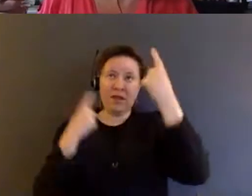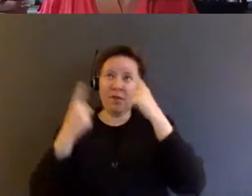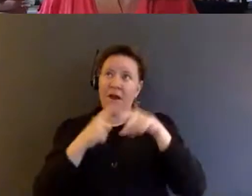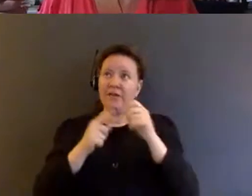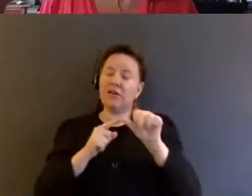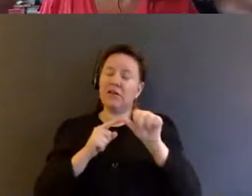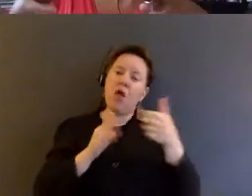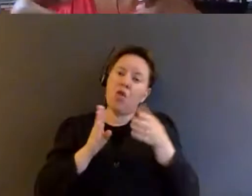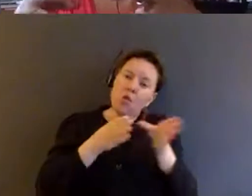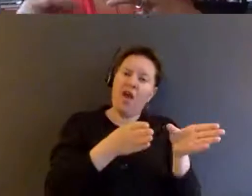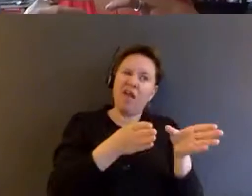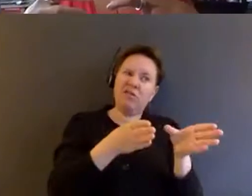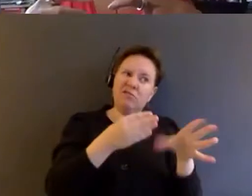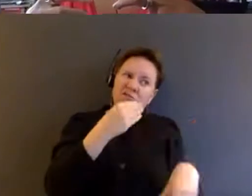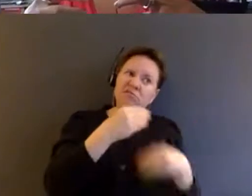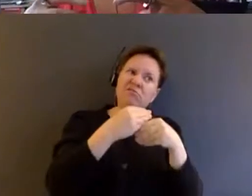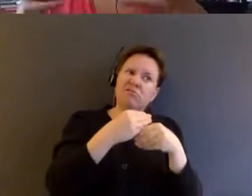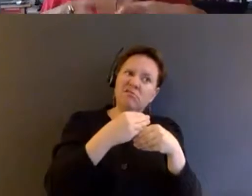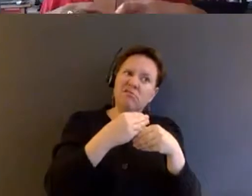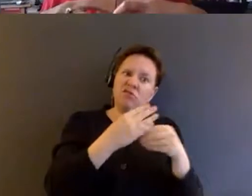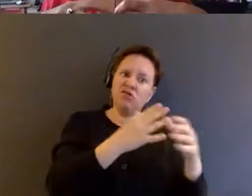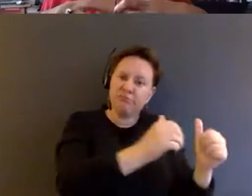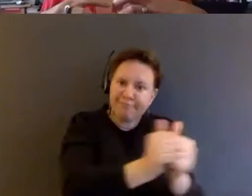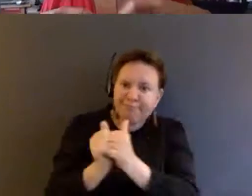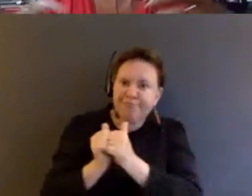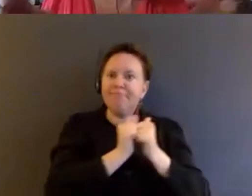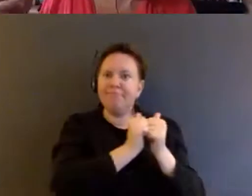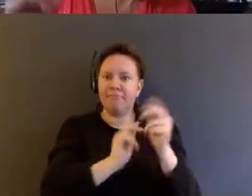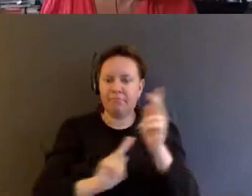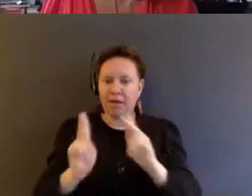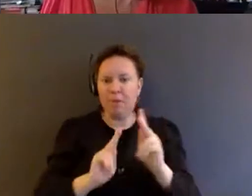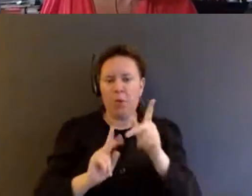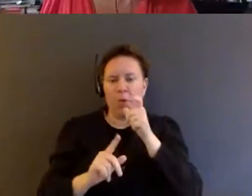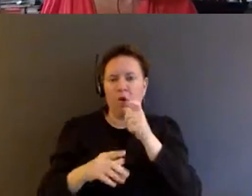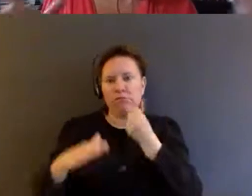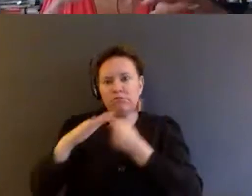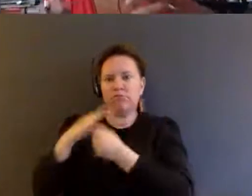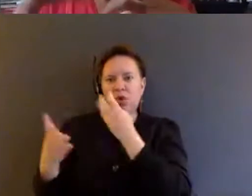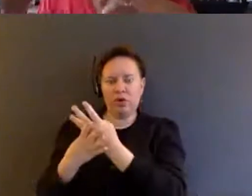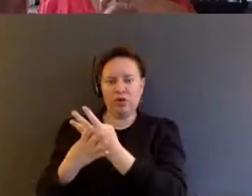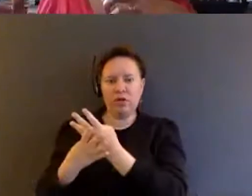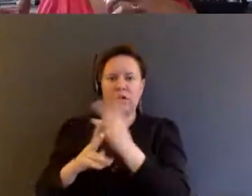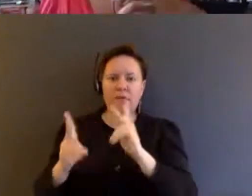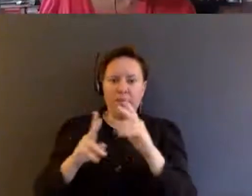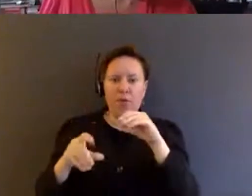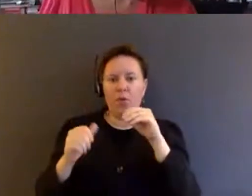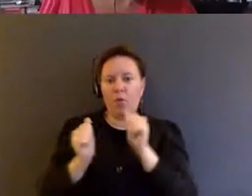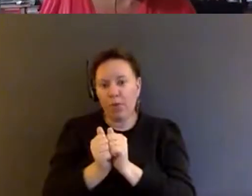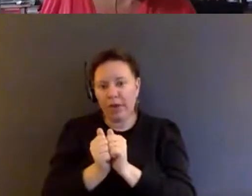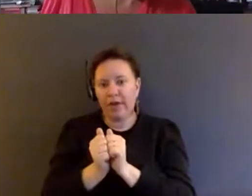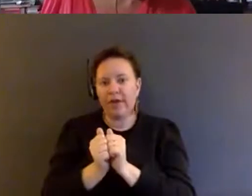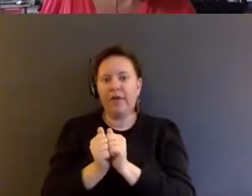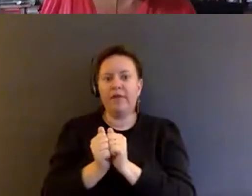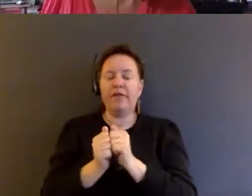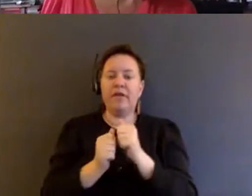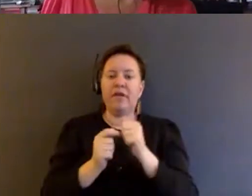to collectivize people, people who are incarcerated, for example, people incarcerated with allies outside,